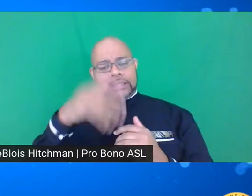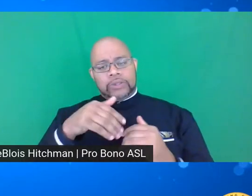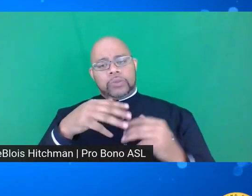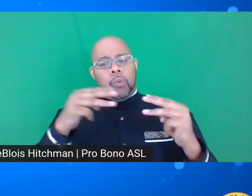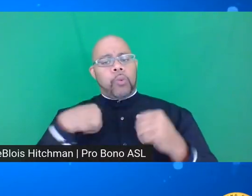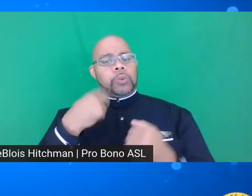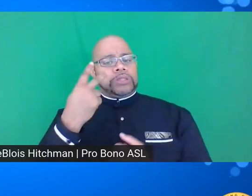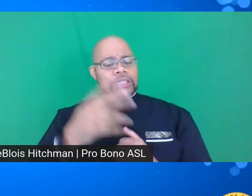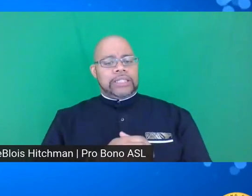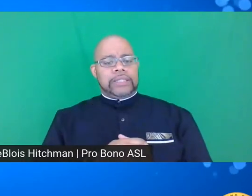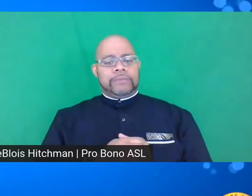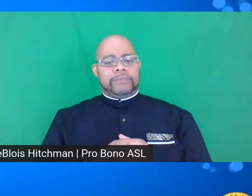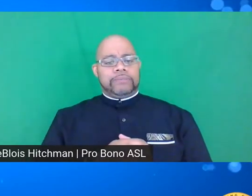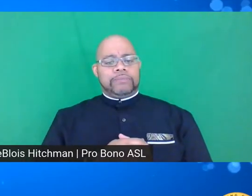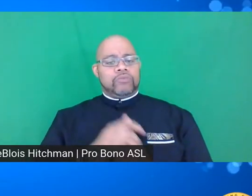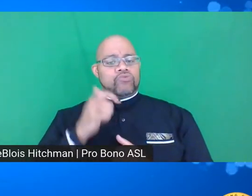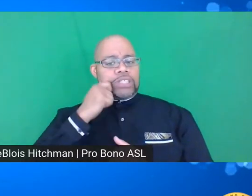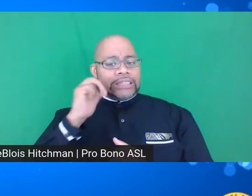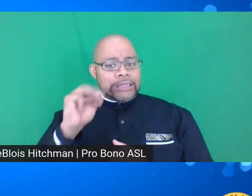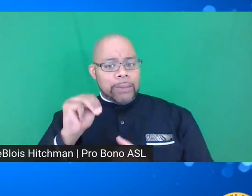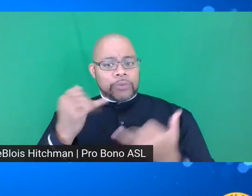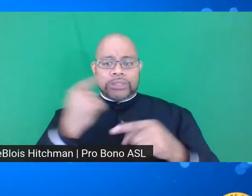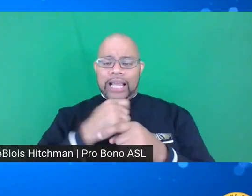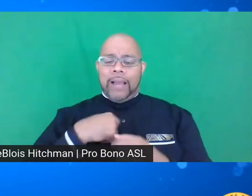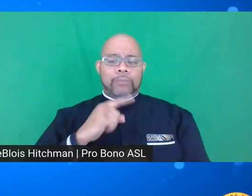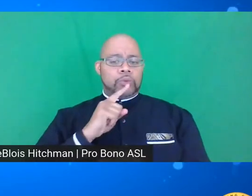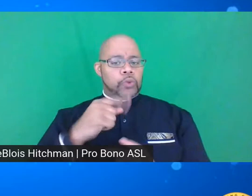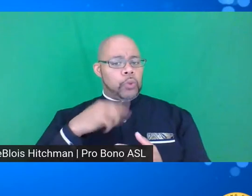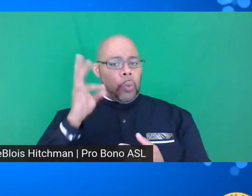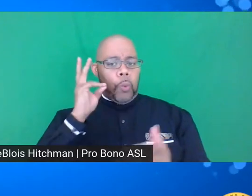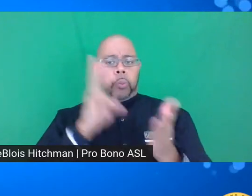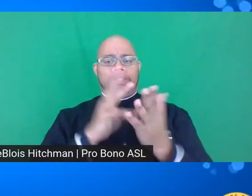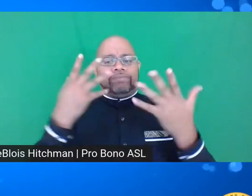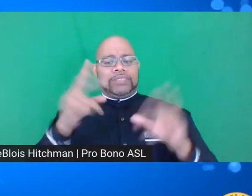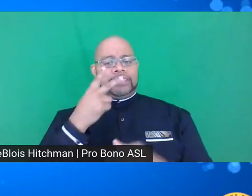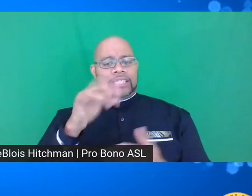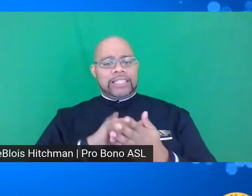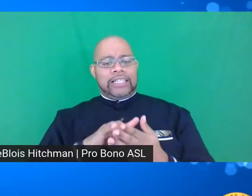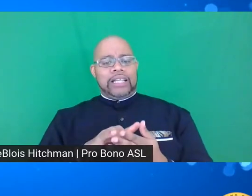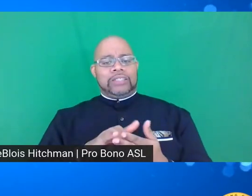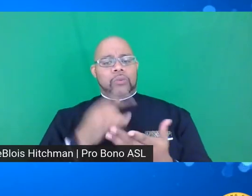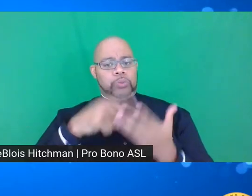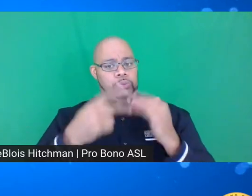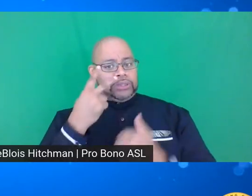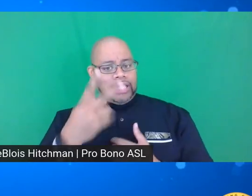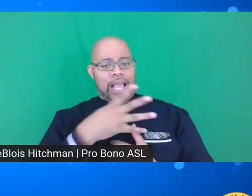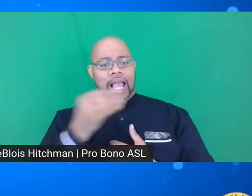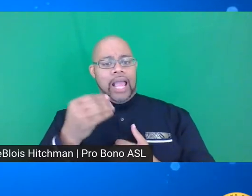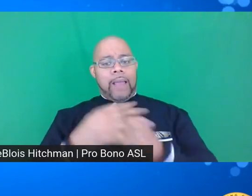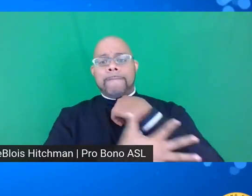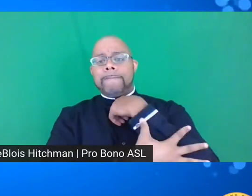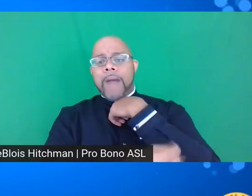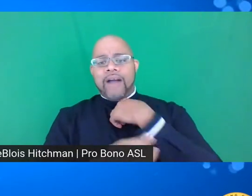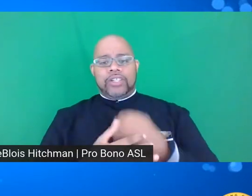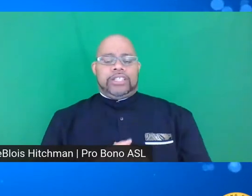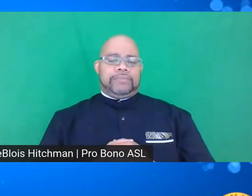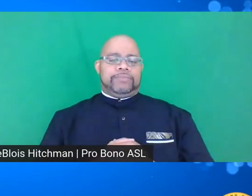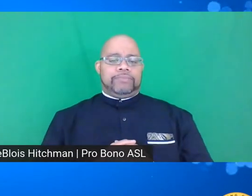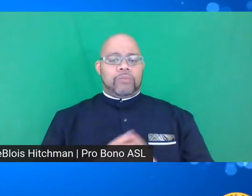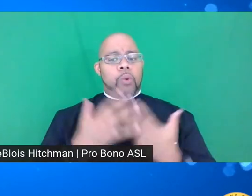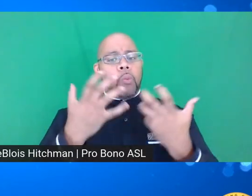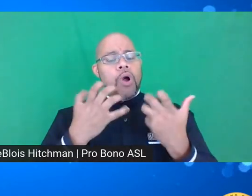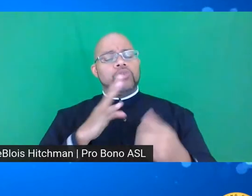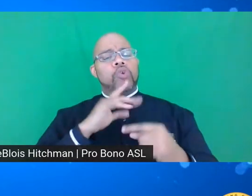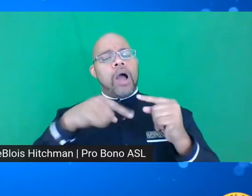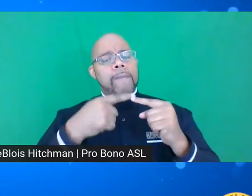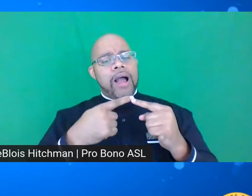We've seen some racism today. I'm sure you've witnessed in what you've encountered and poverty. But we want